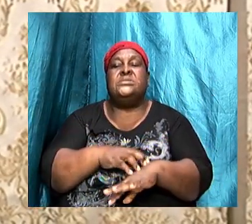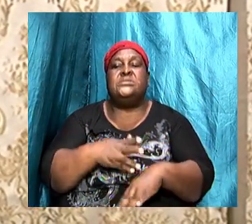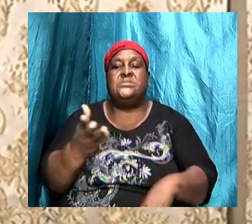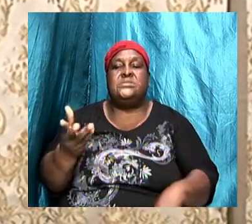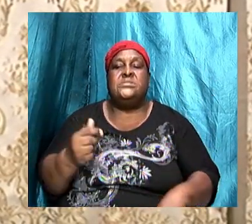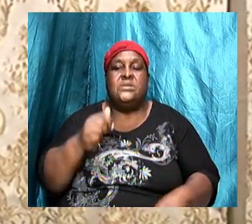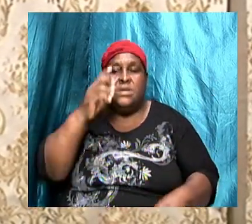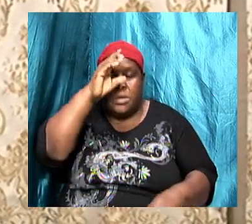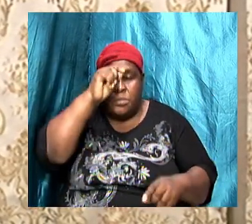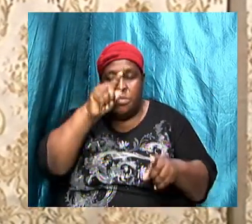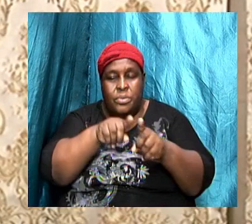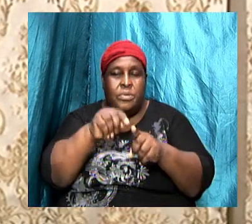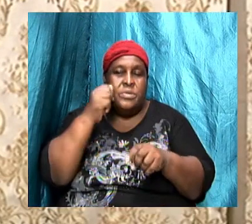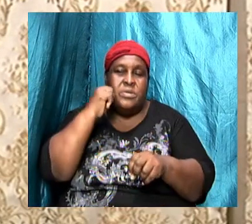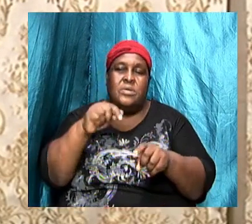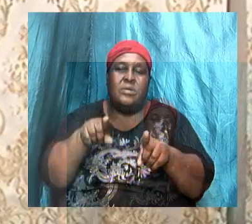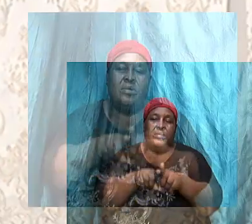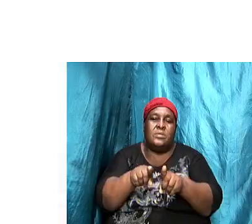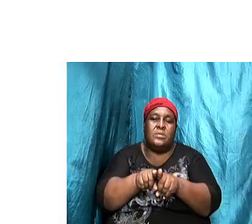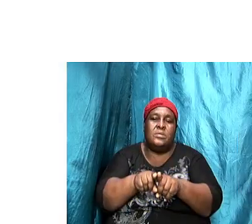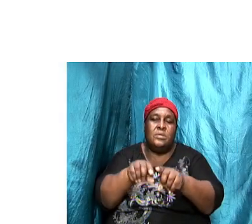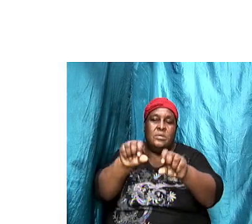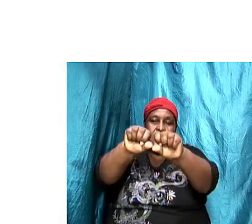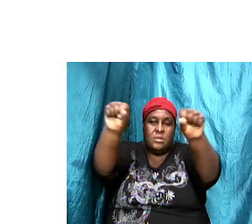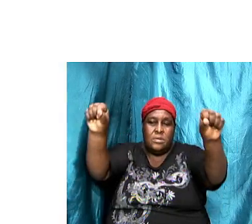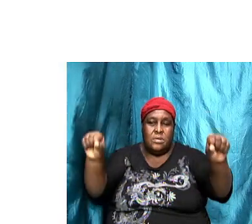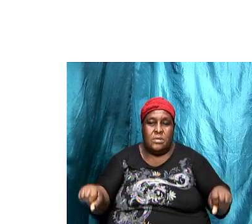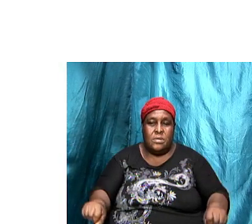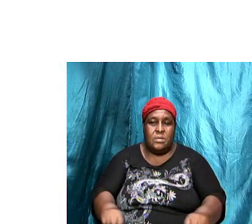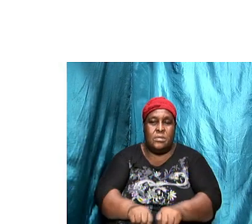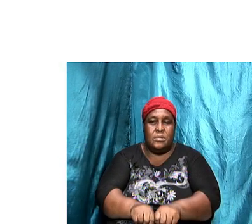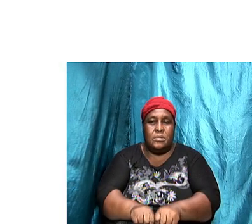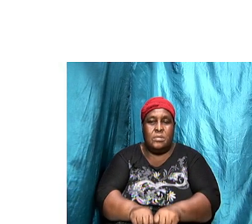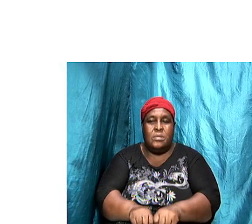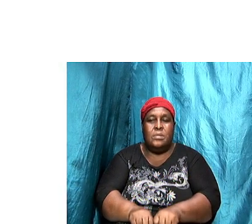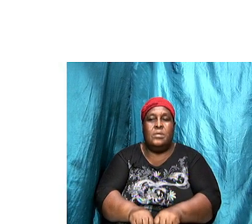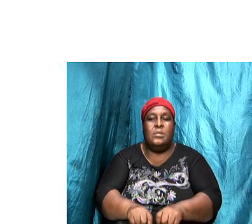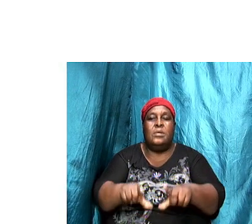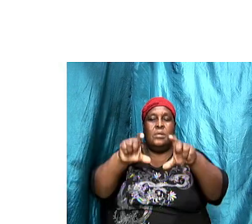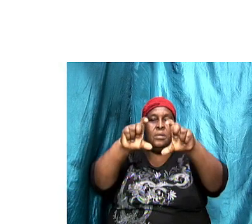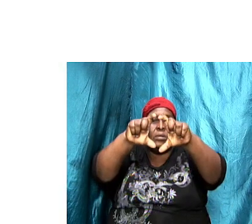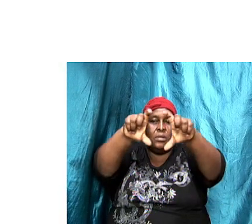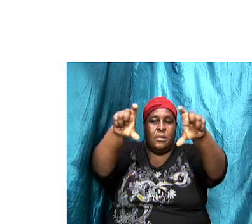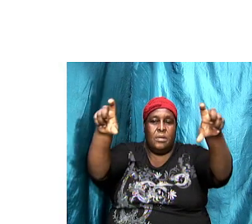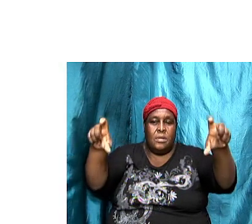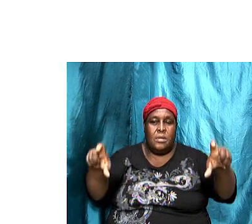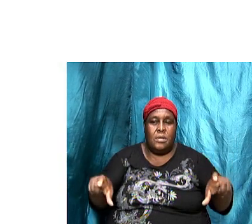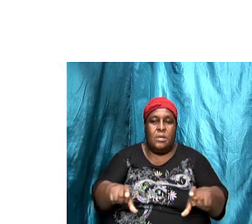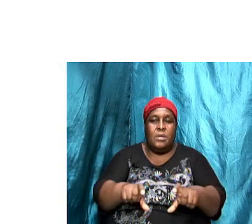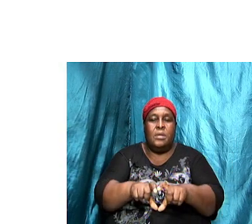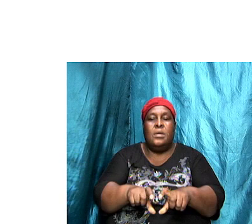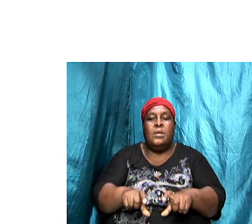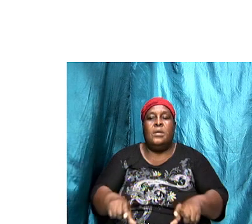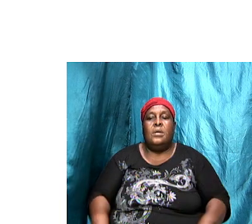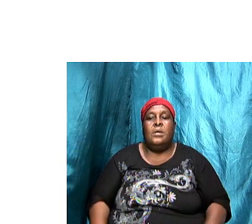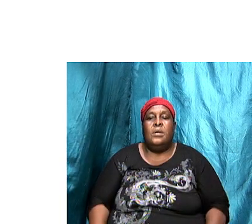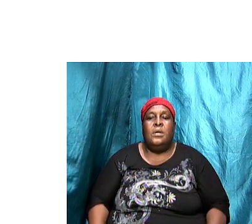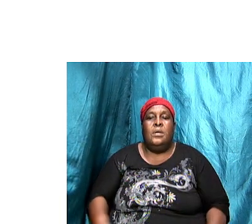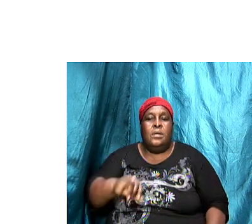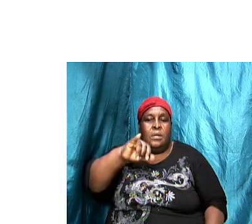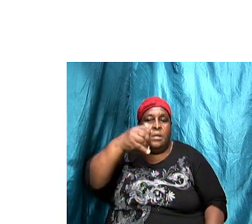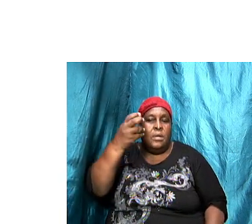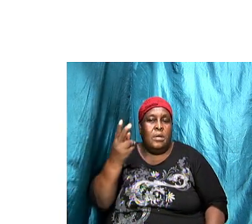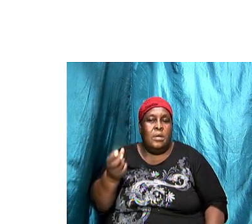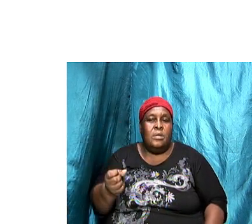Brothers and sisters, just join the screen with me as we go through. Amen. The seven churches. Now John the